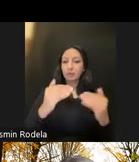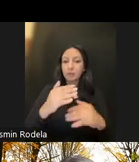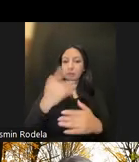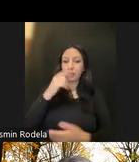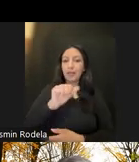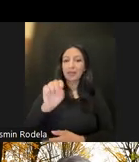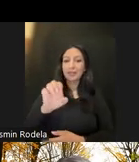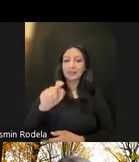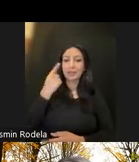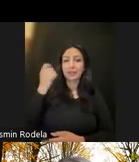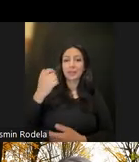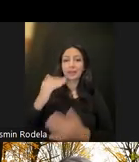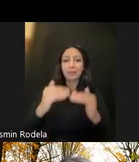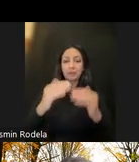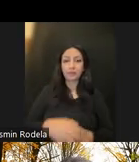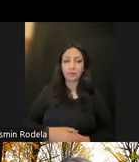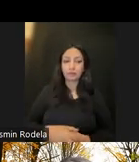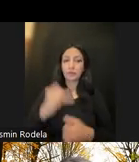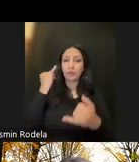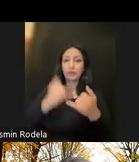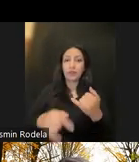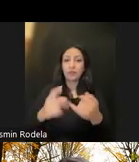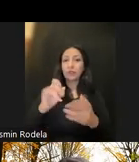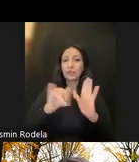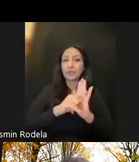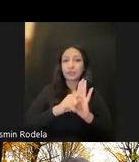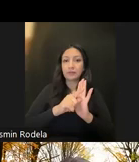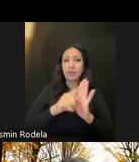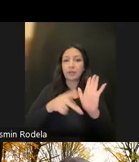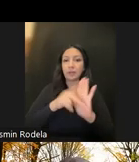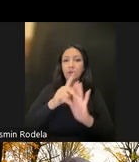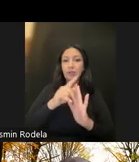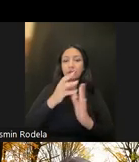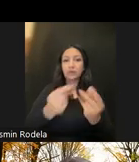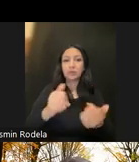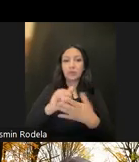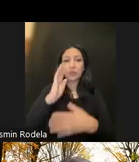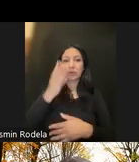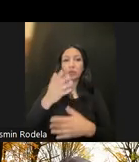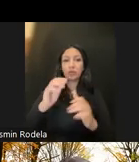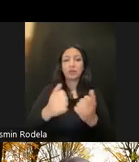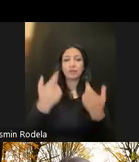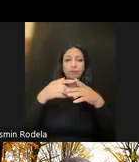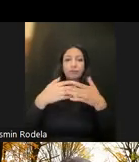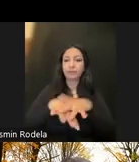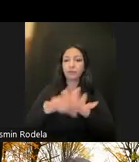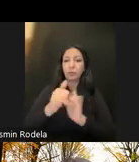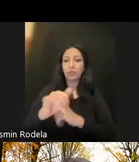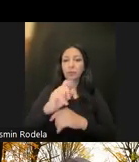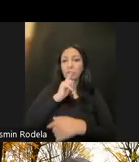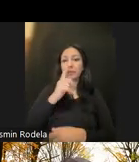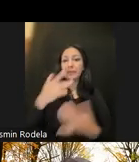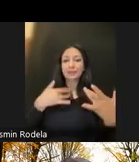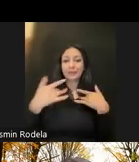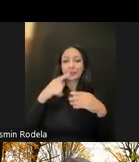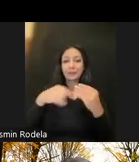and income levels. And then finally, identifying policy solutions that will align with that. So we are really excited